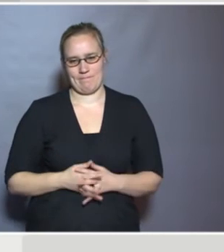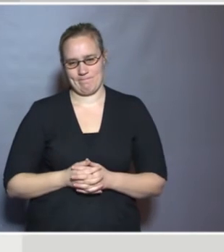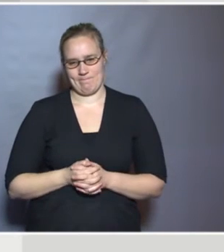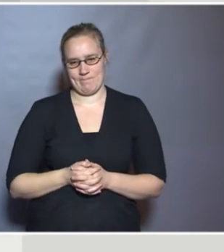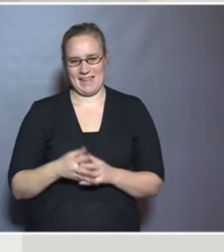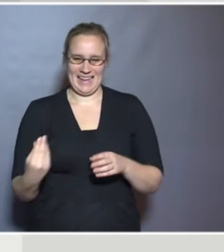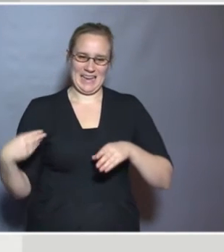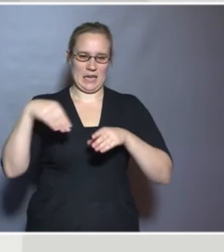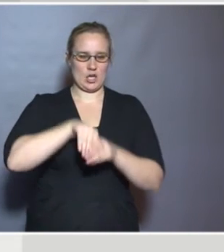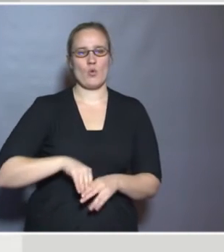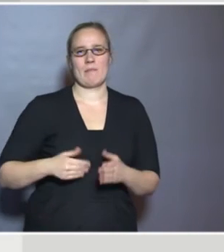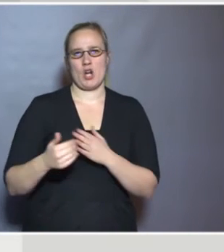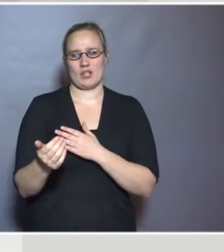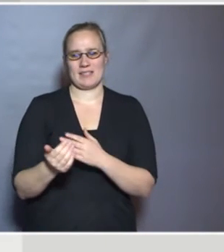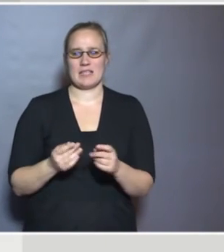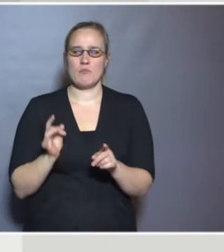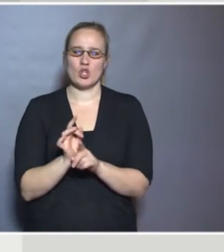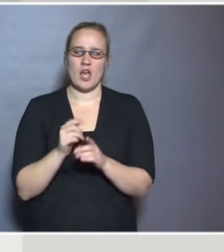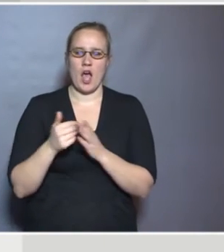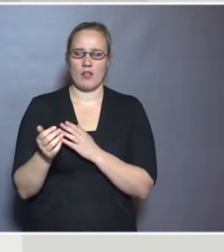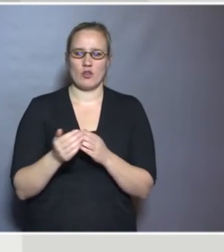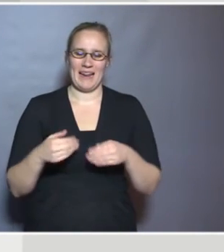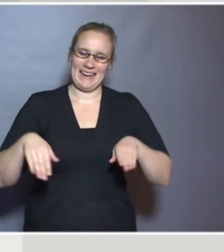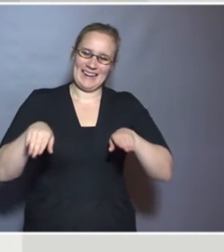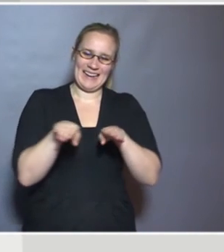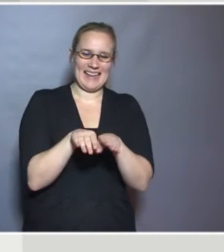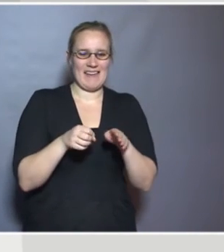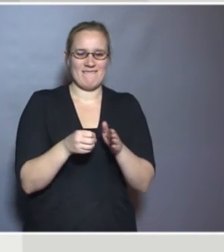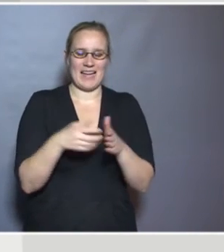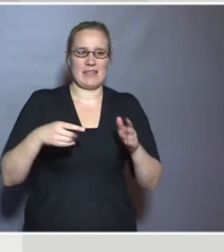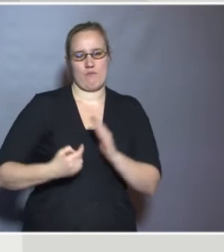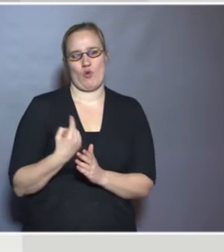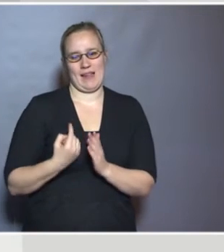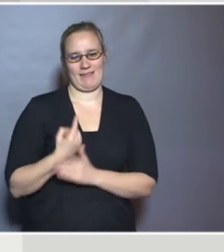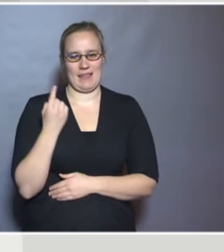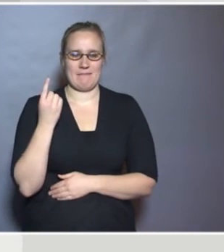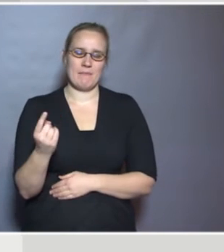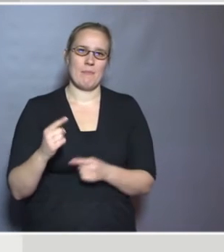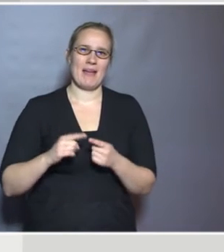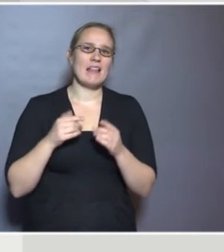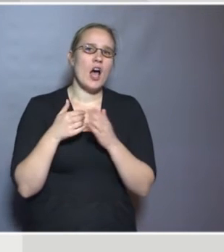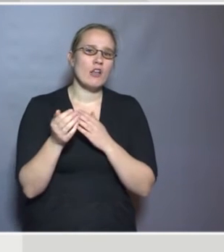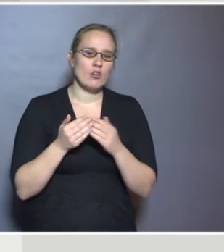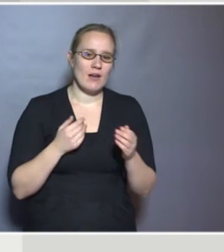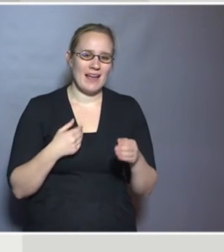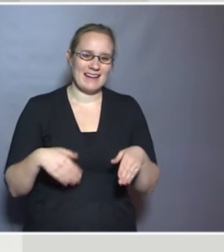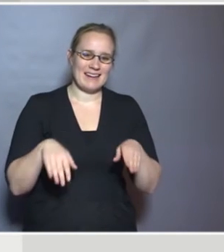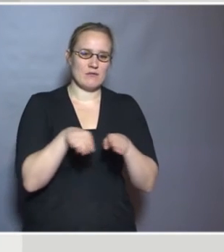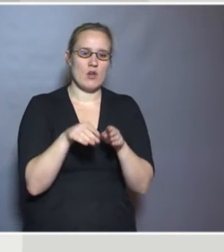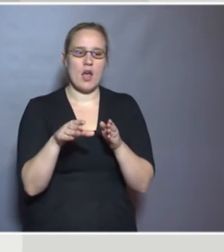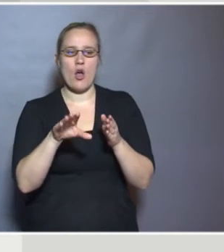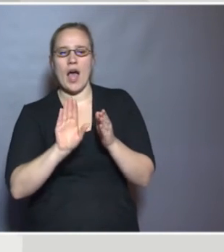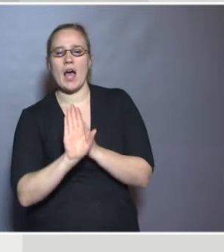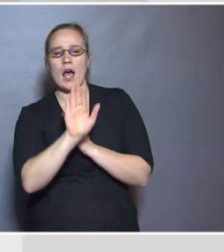Inclusive practice is about equal opportunities but it's about equitable outcomes.